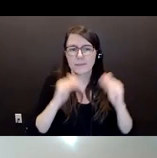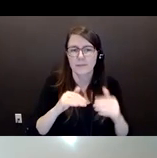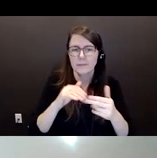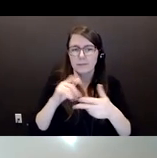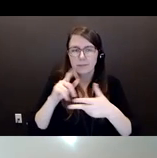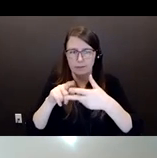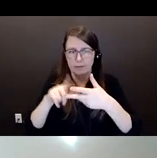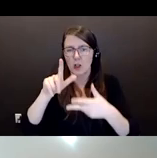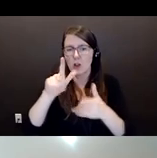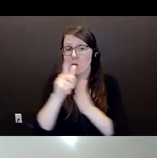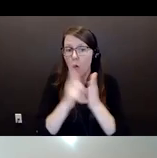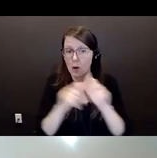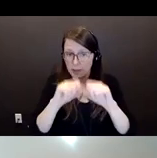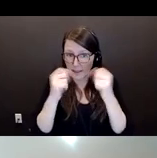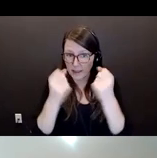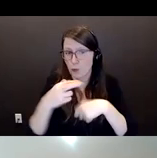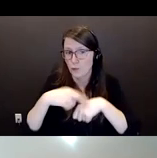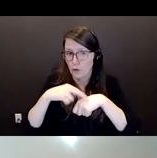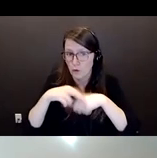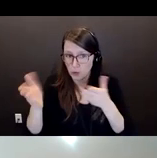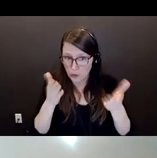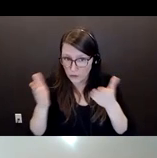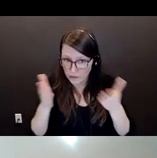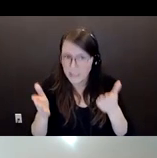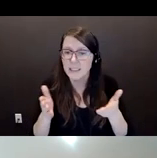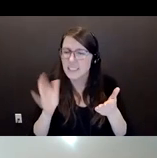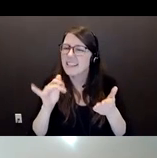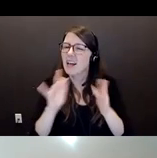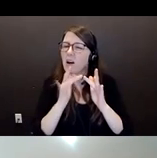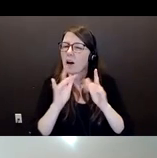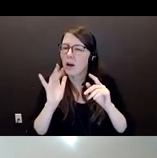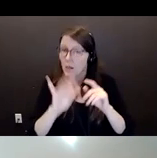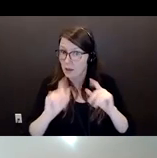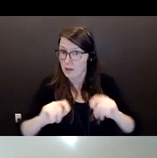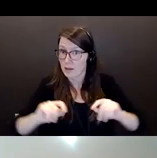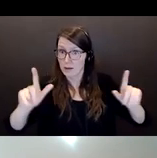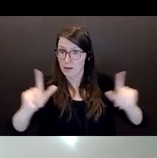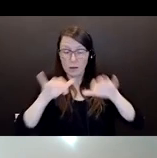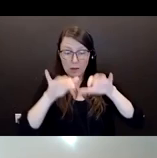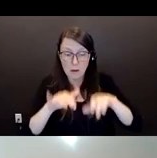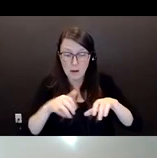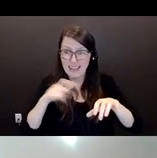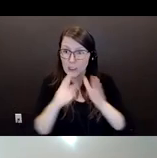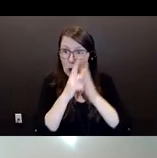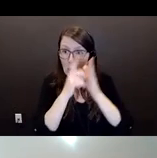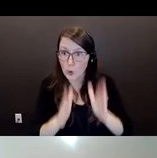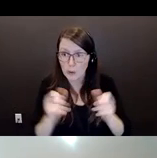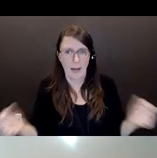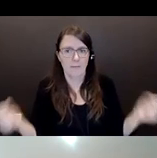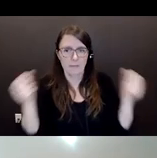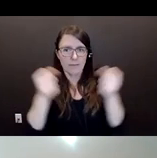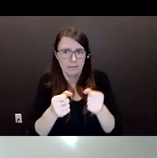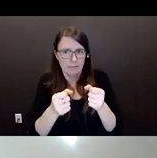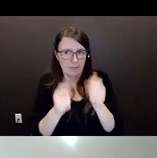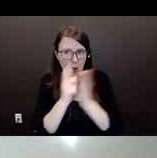law of law society referral services. If you go online and indicate that you need a lawyer, they can link you with a lawyer within your area